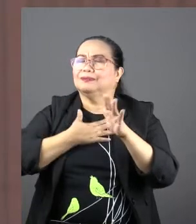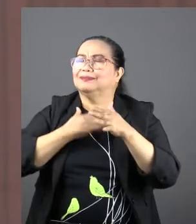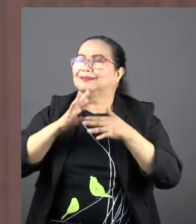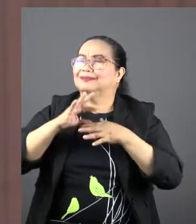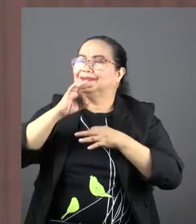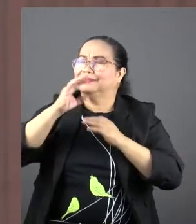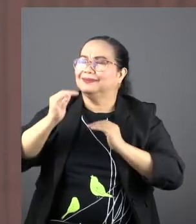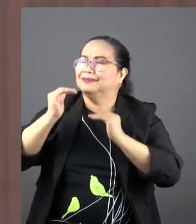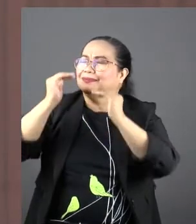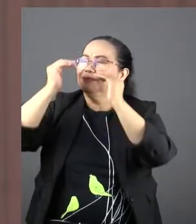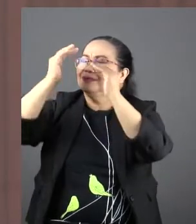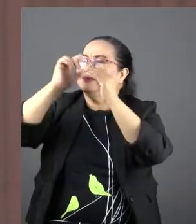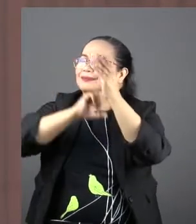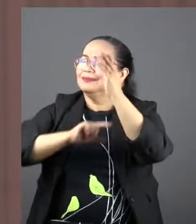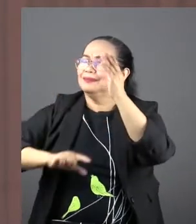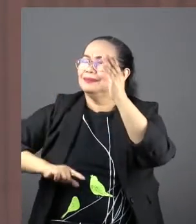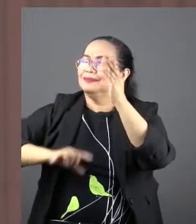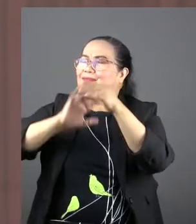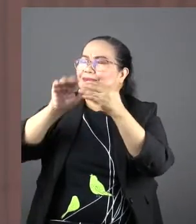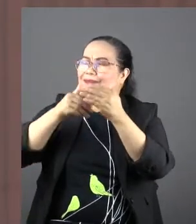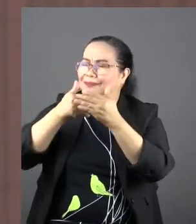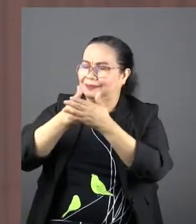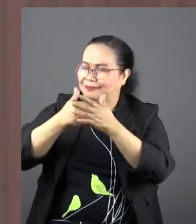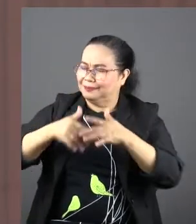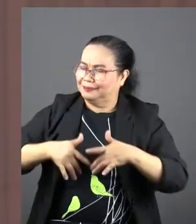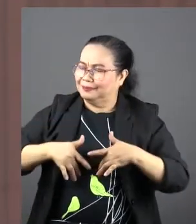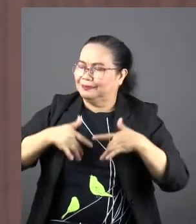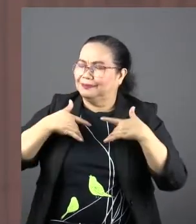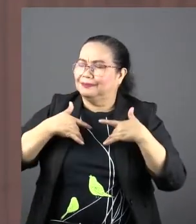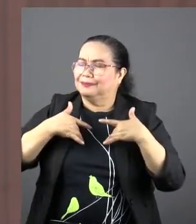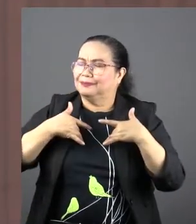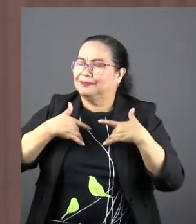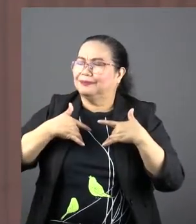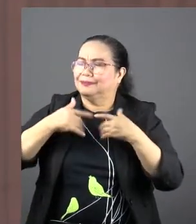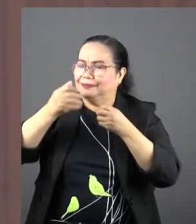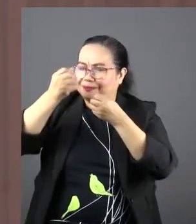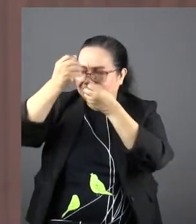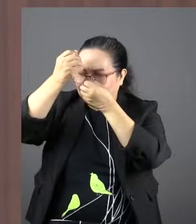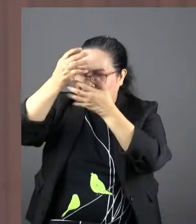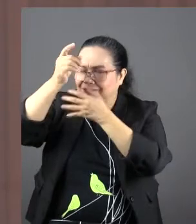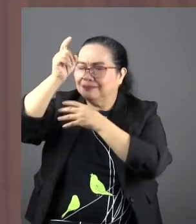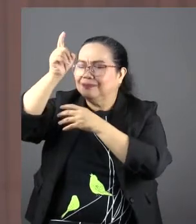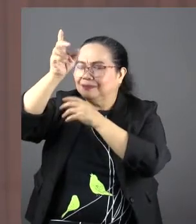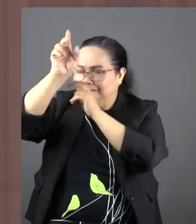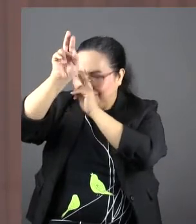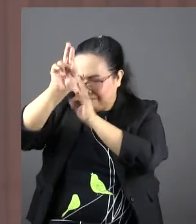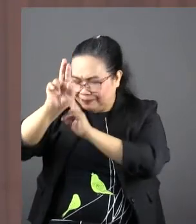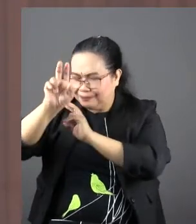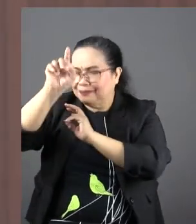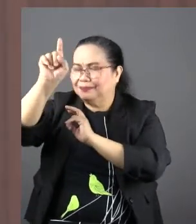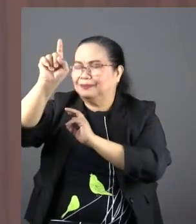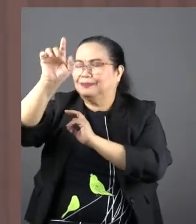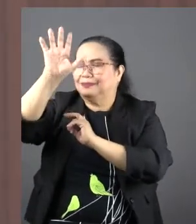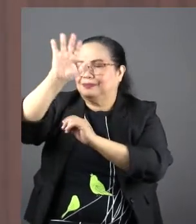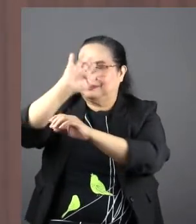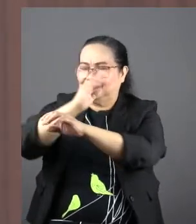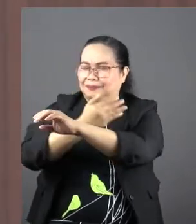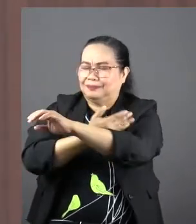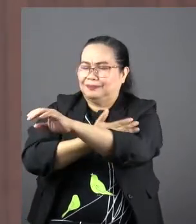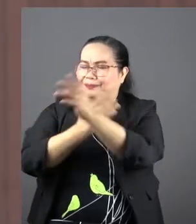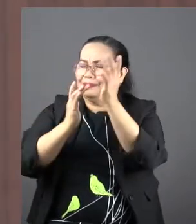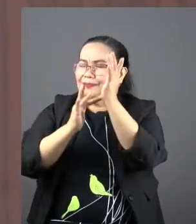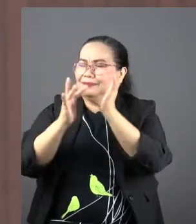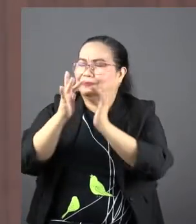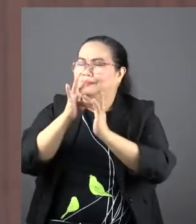magnifies the Lord all her life, Father. It was a tribute to you and to your Son, the Lord